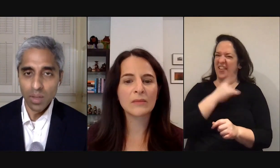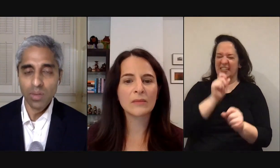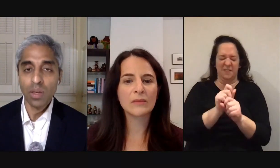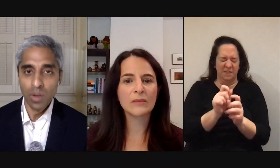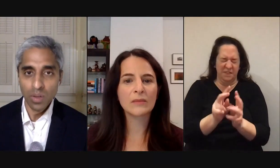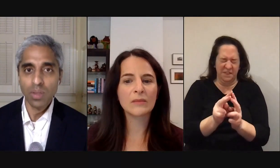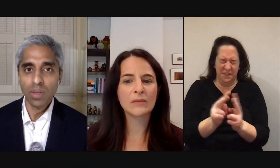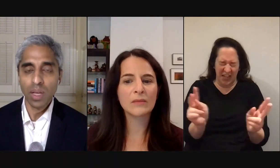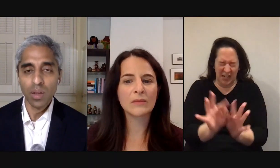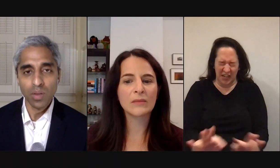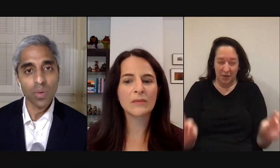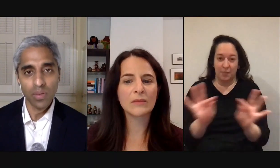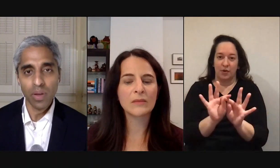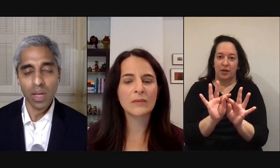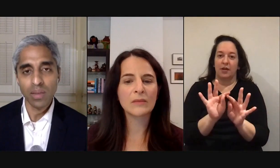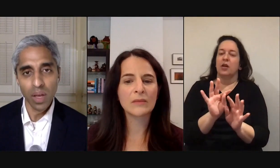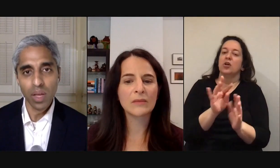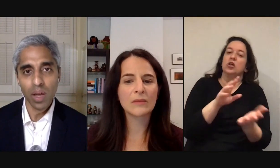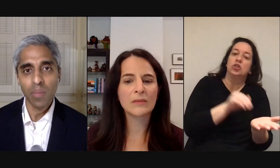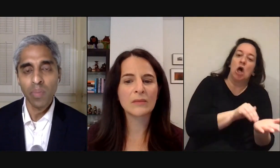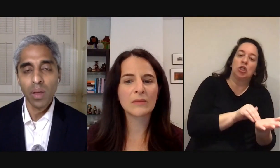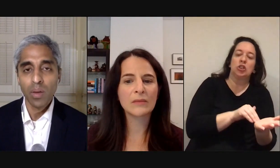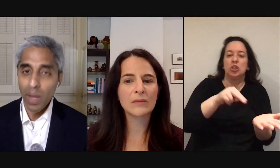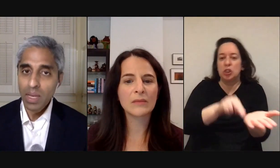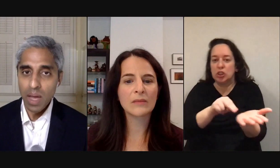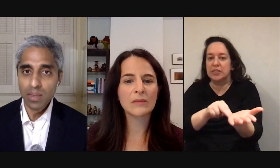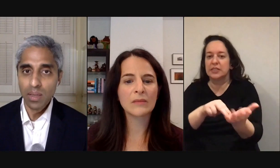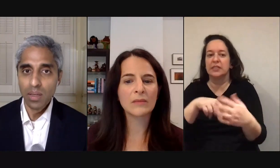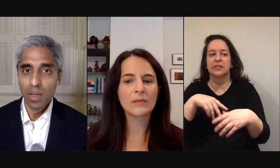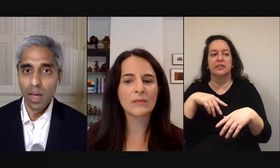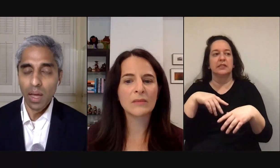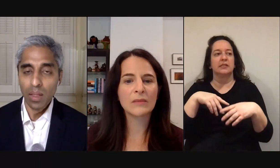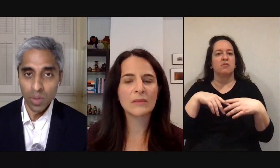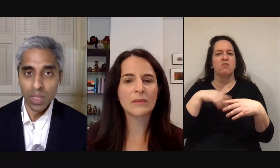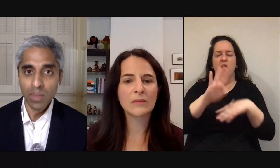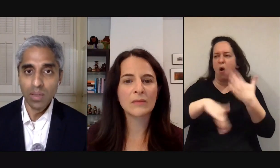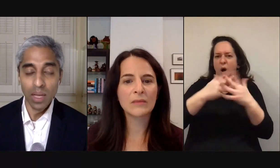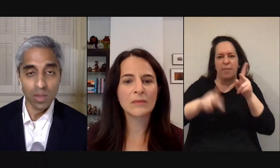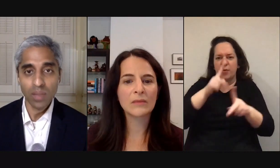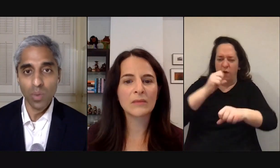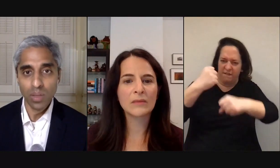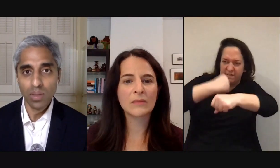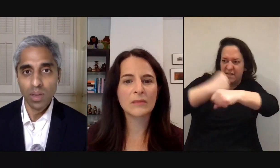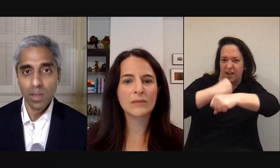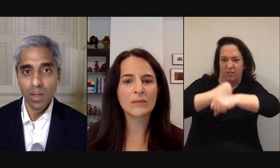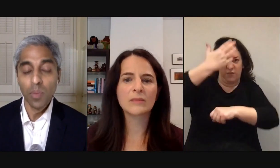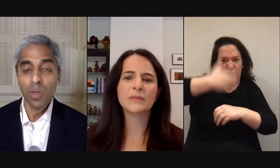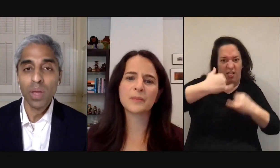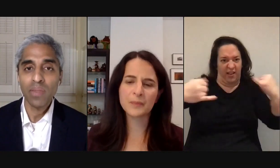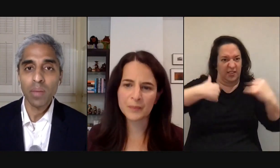doctors and nurses and others who are on the front lines of health care recognize loneliness and its consequences